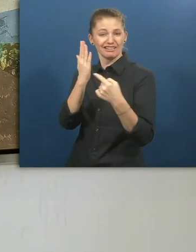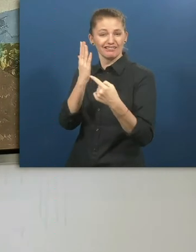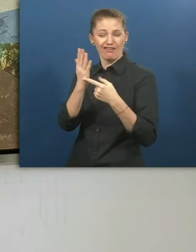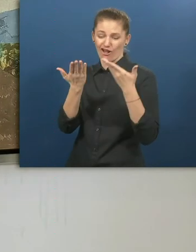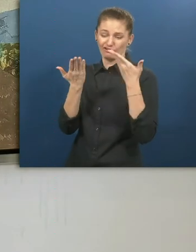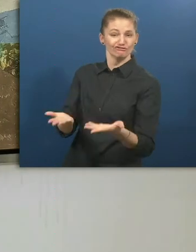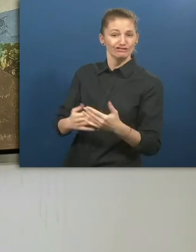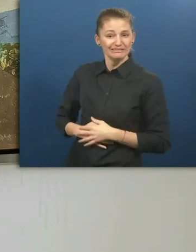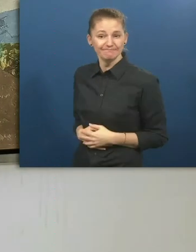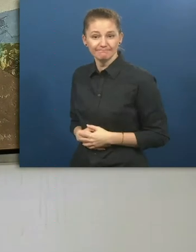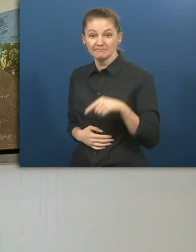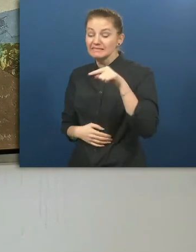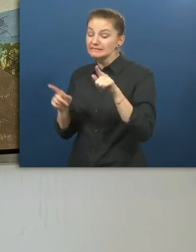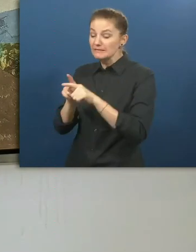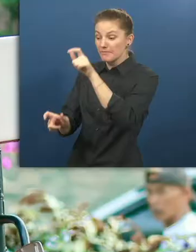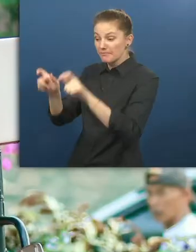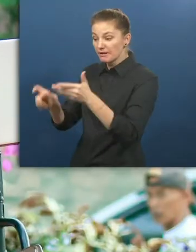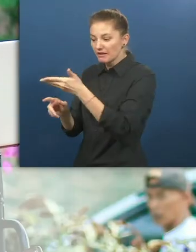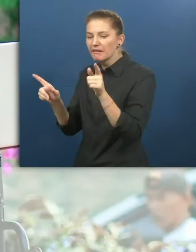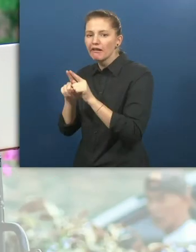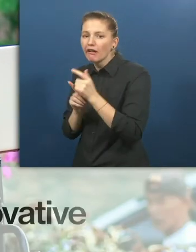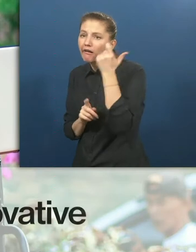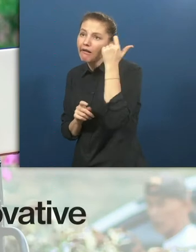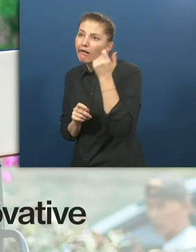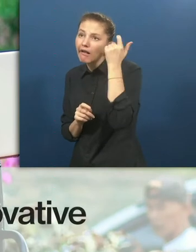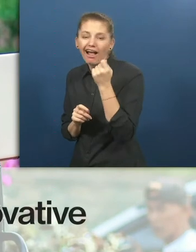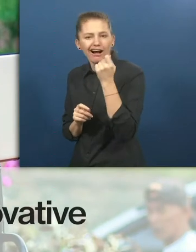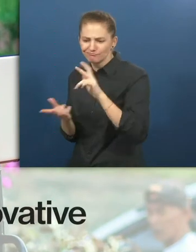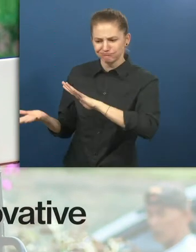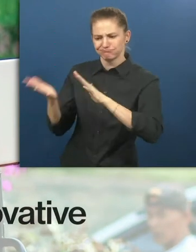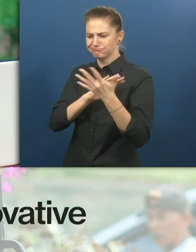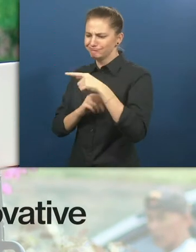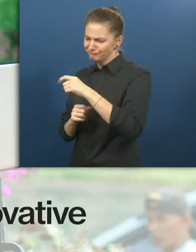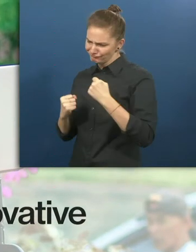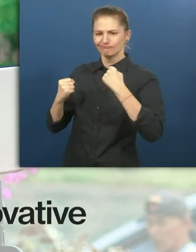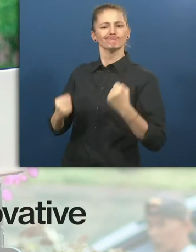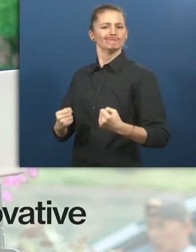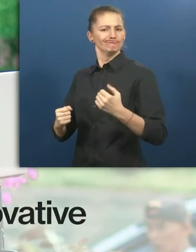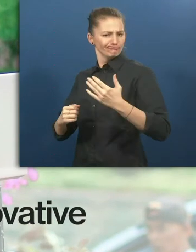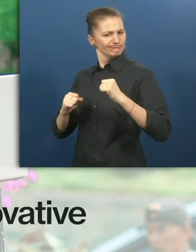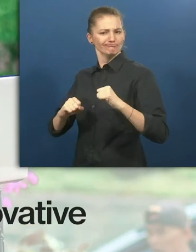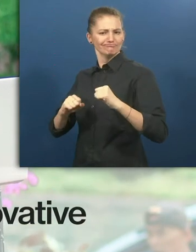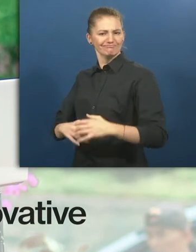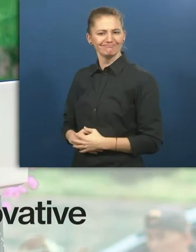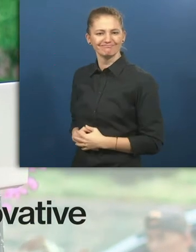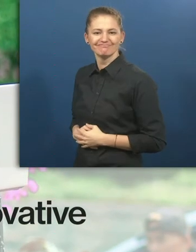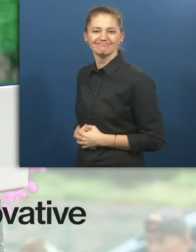beneficiaries to change makers. What is unique and innovative about virtual A-Han?